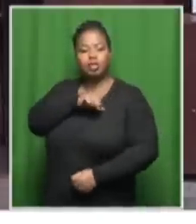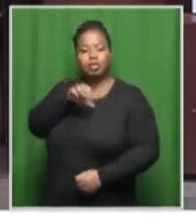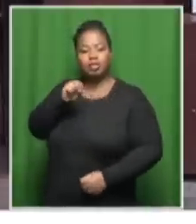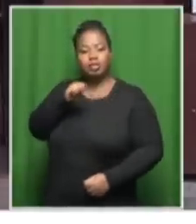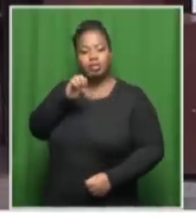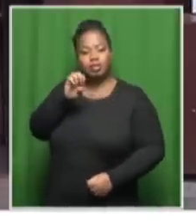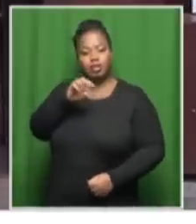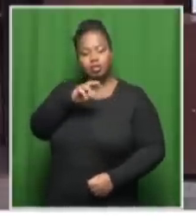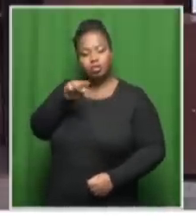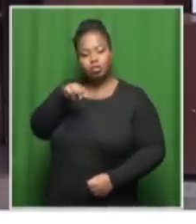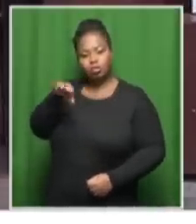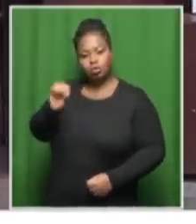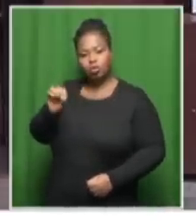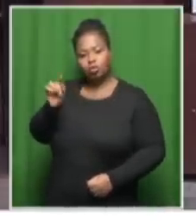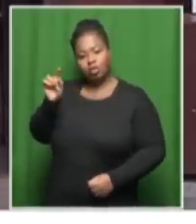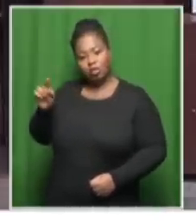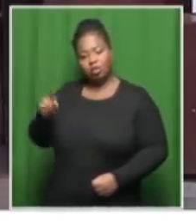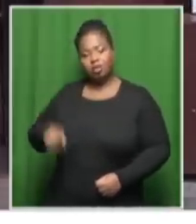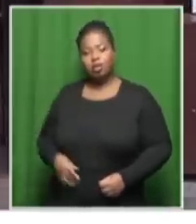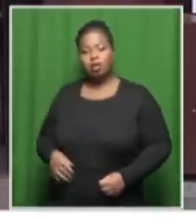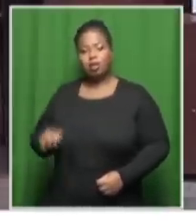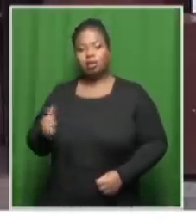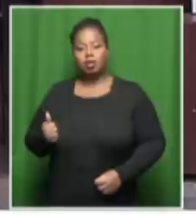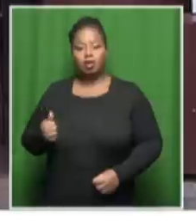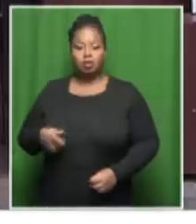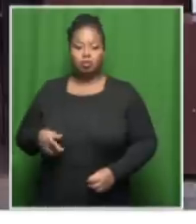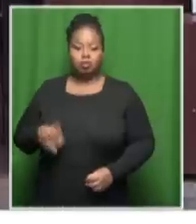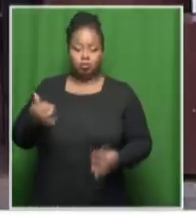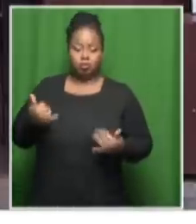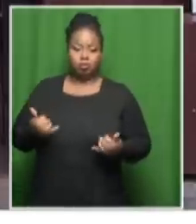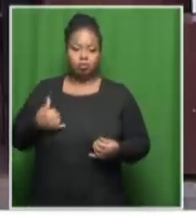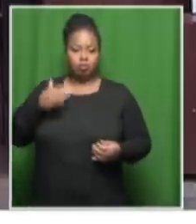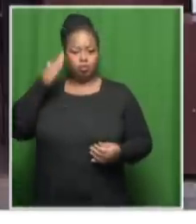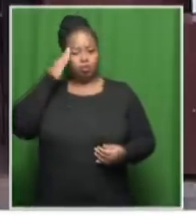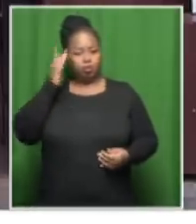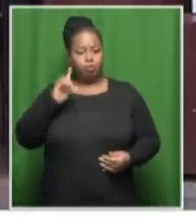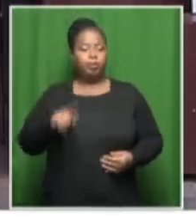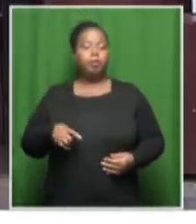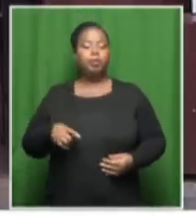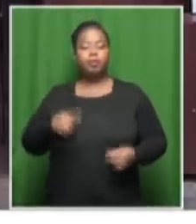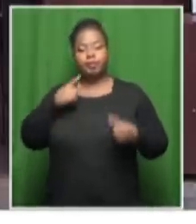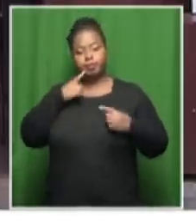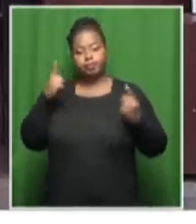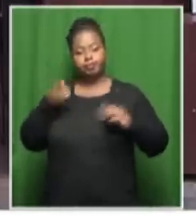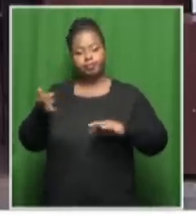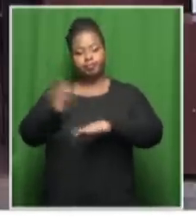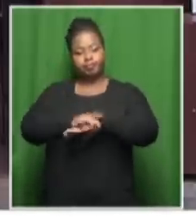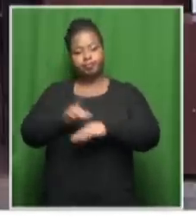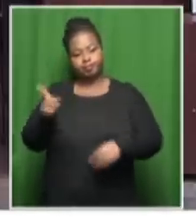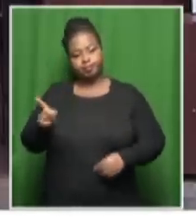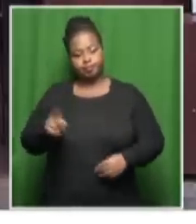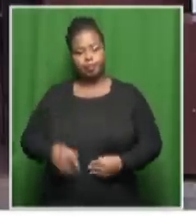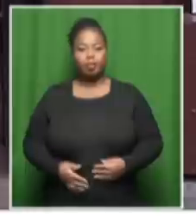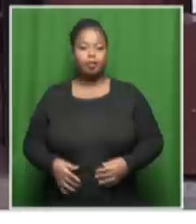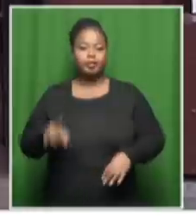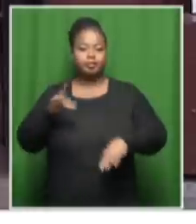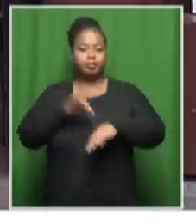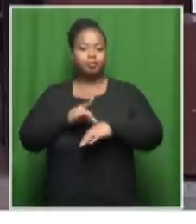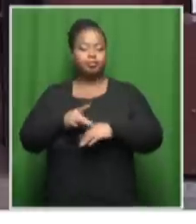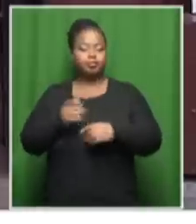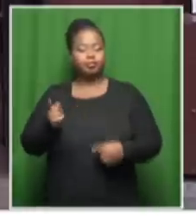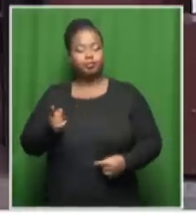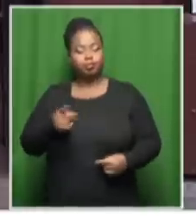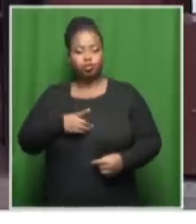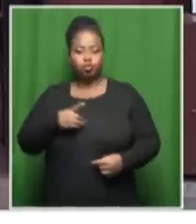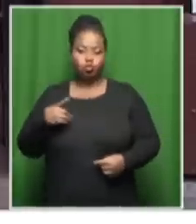Miuwa was taken to. And what we understand by currently is where he was declared dead. But certainly the medical practitioners